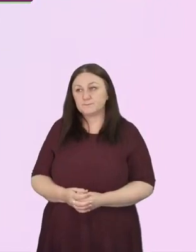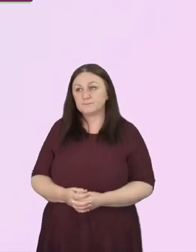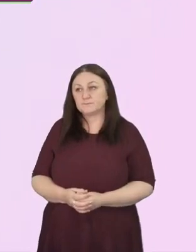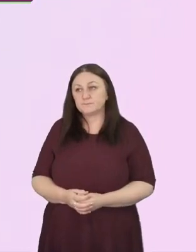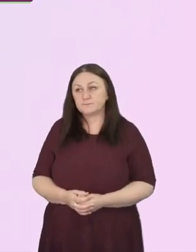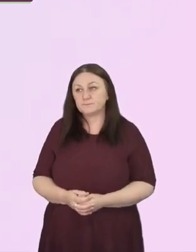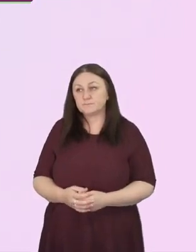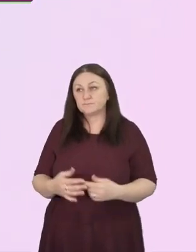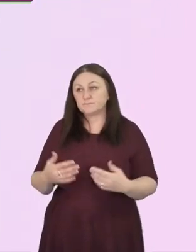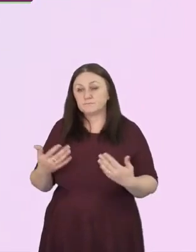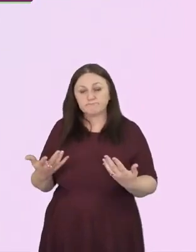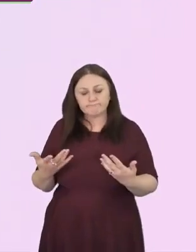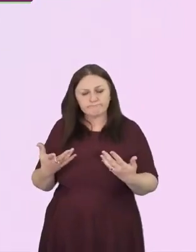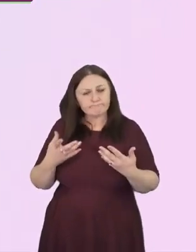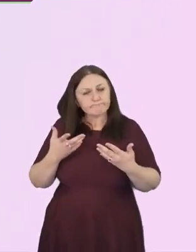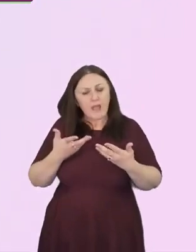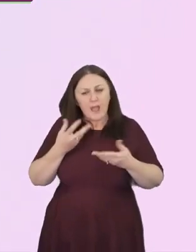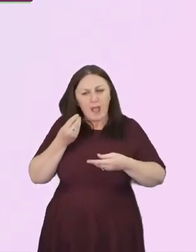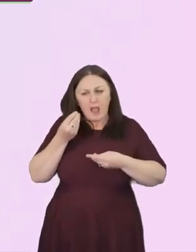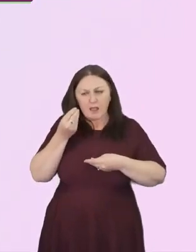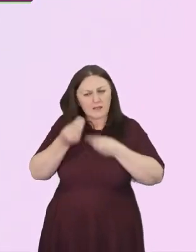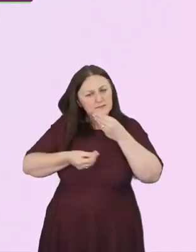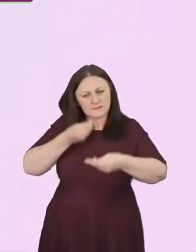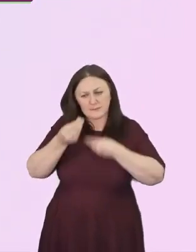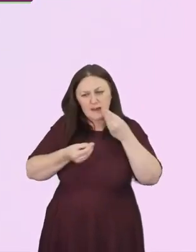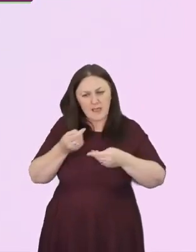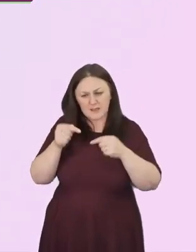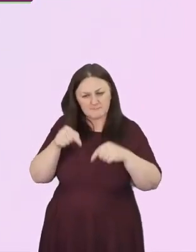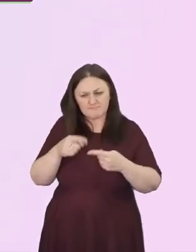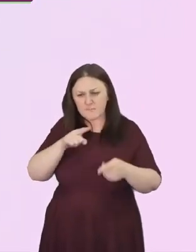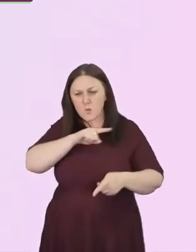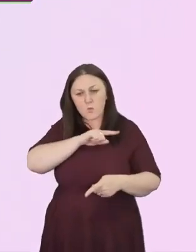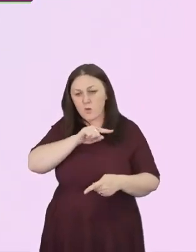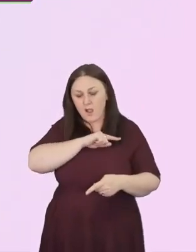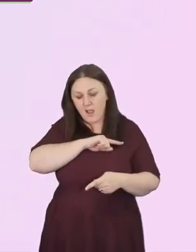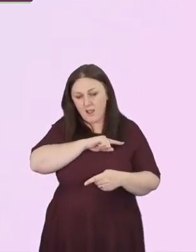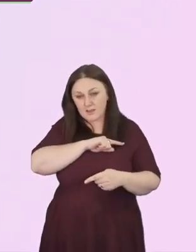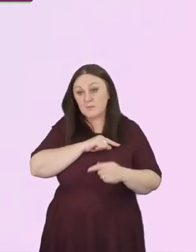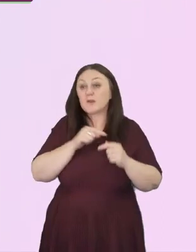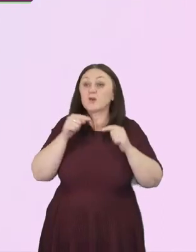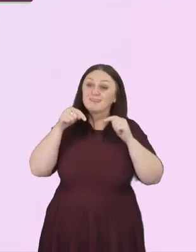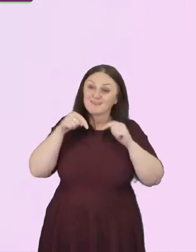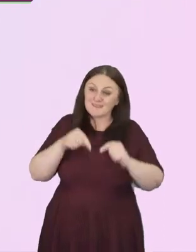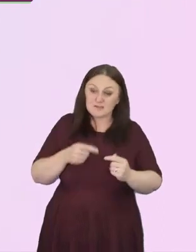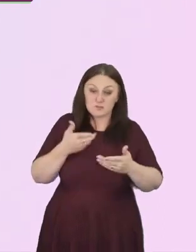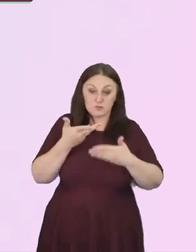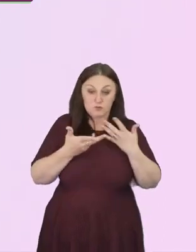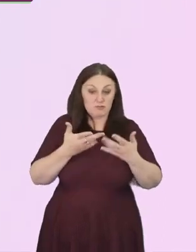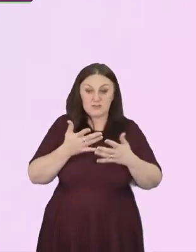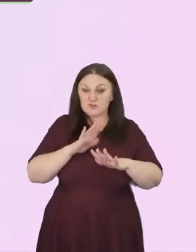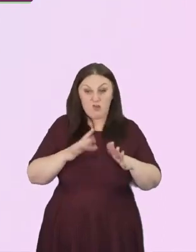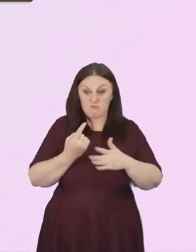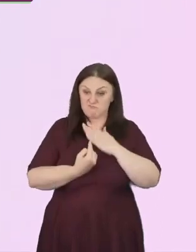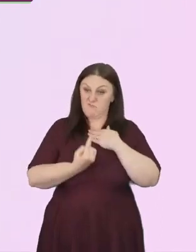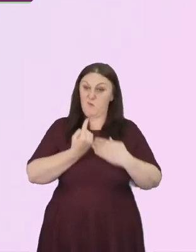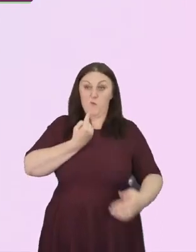Because I believe this story is not just my own, but it's ours as a nation.